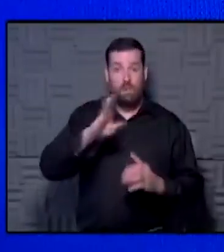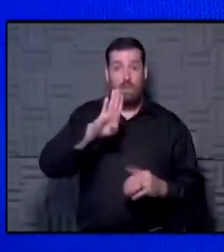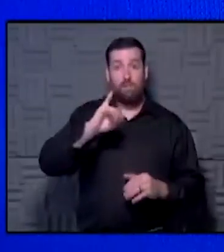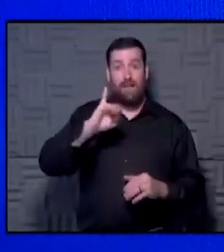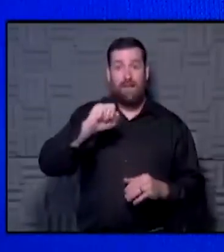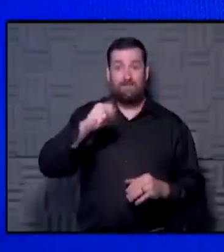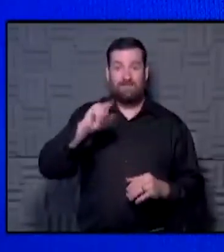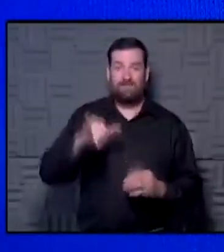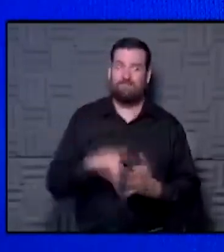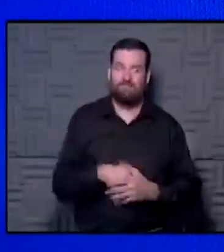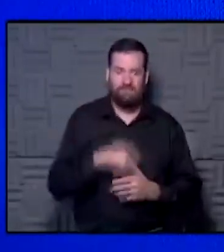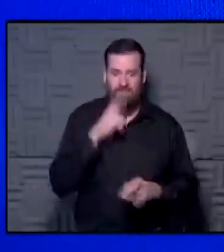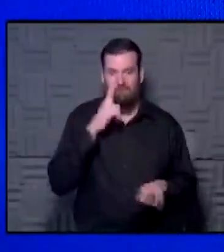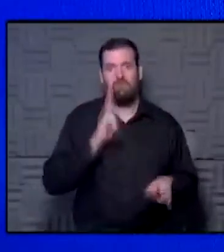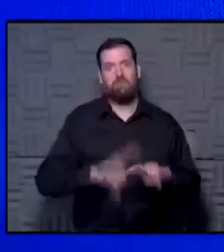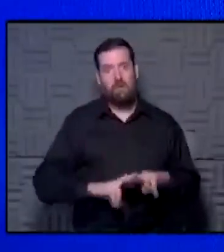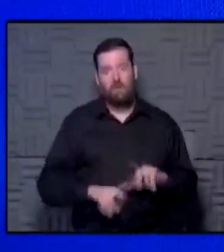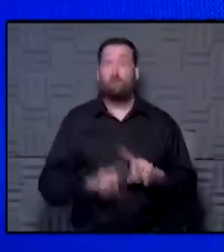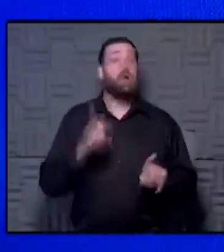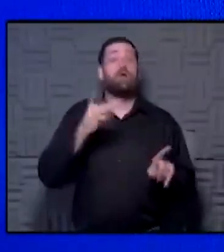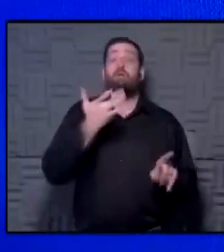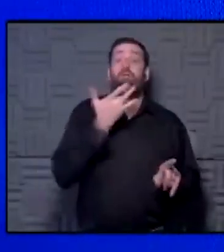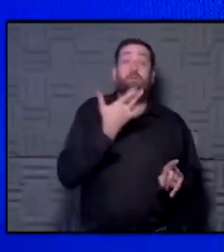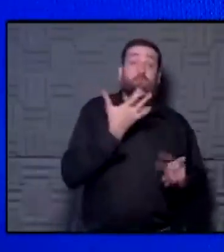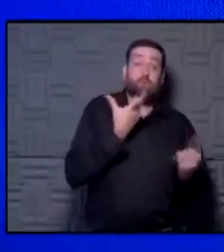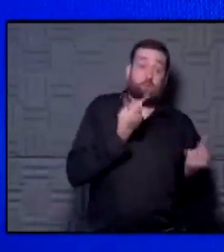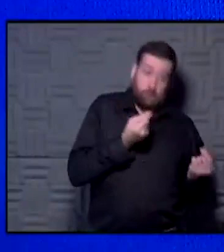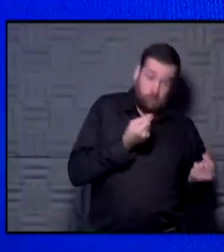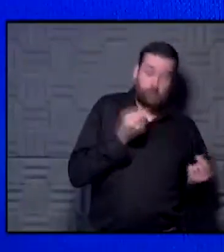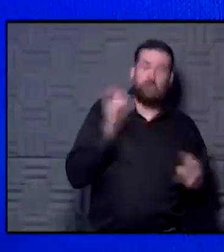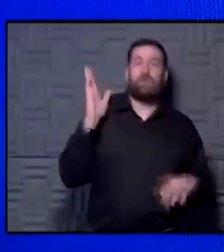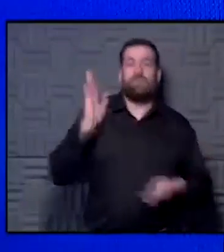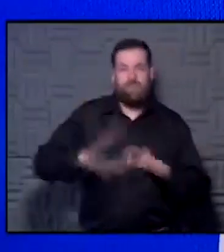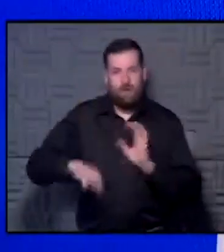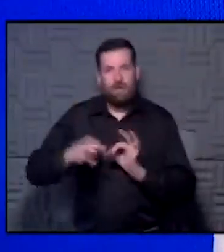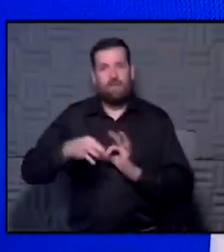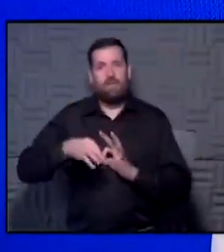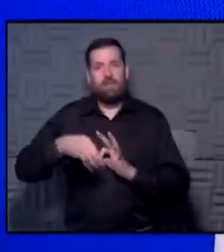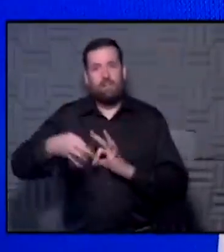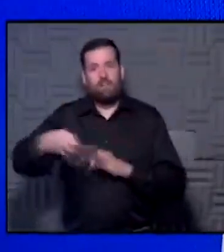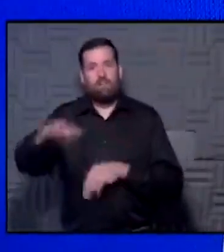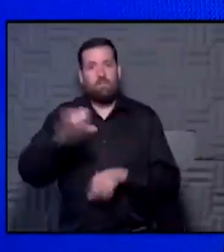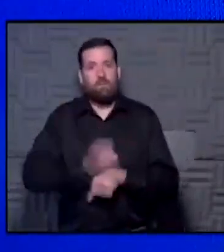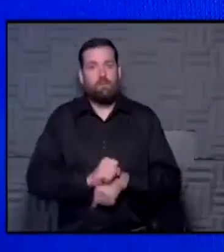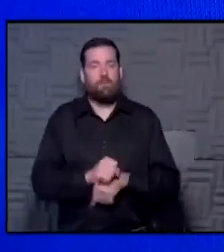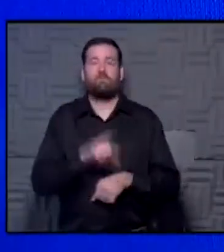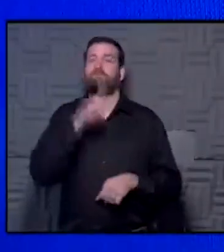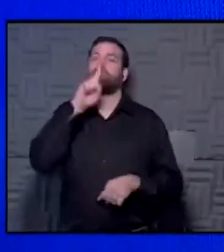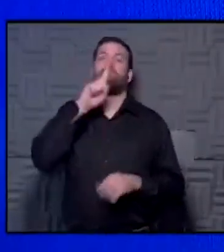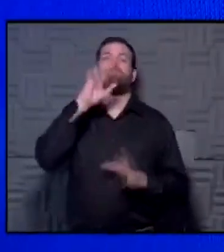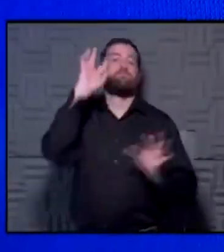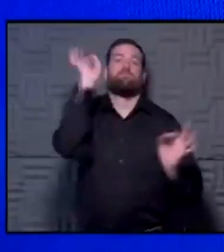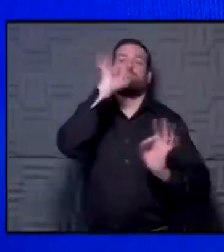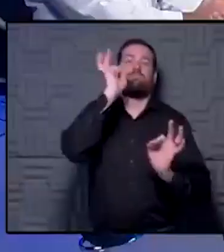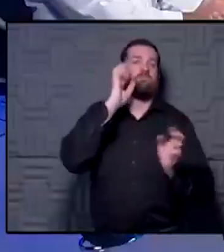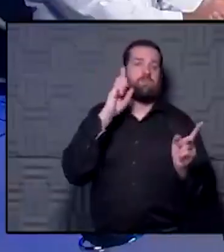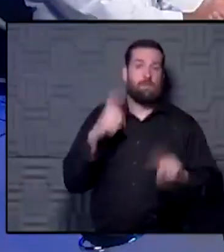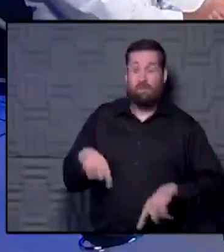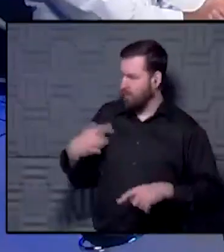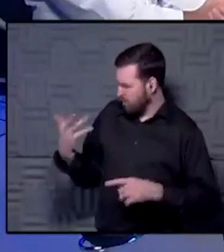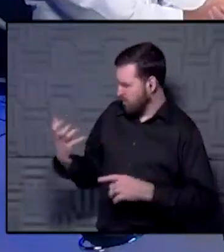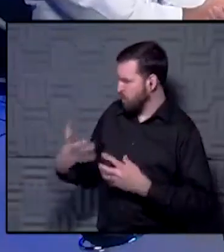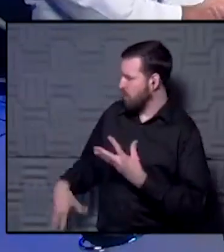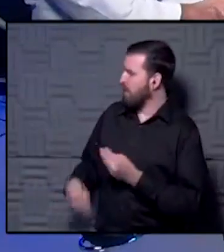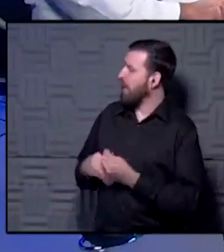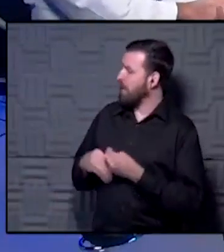Oh, what fun. But you know what? I'd rather do that than to delay that care and not find out what's going on. And if I can just add to that,